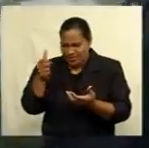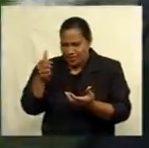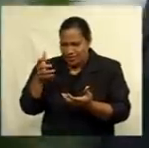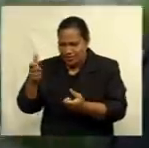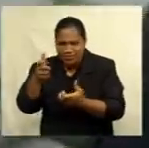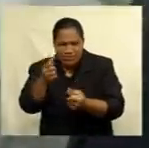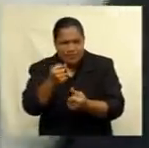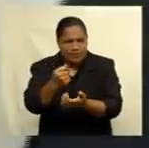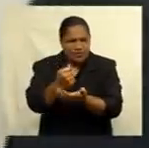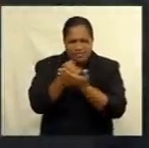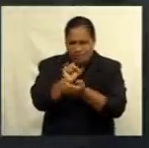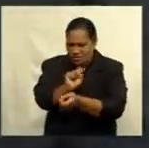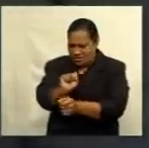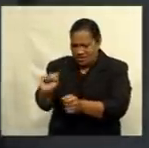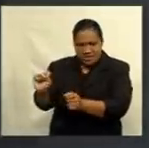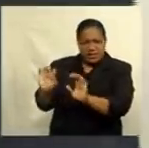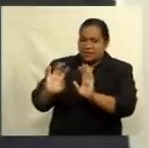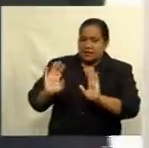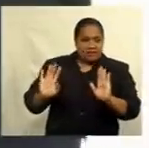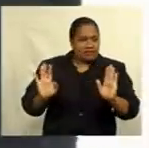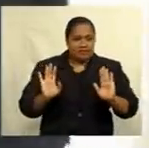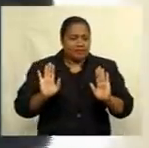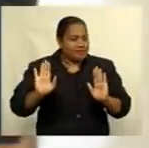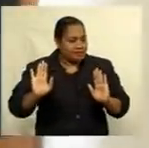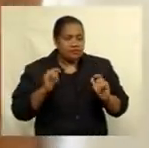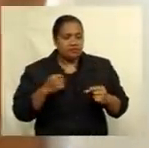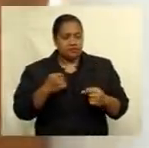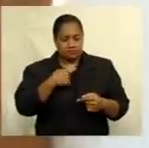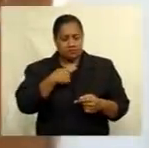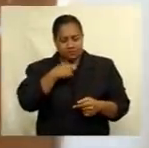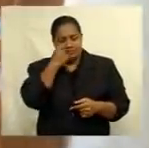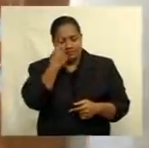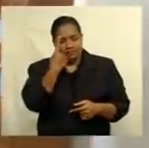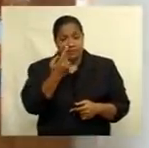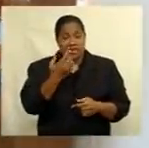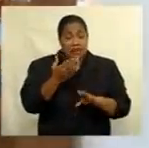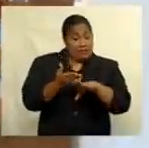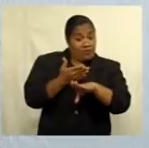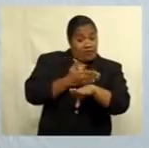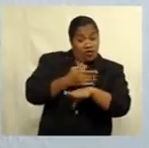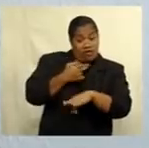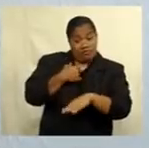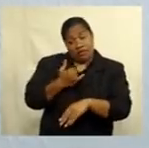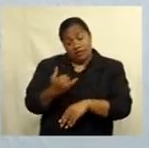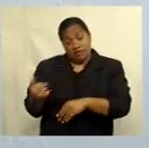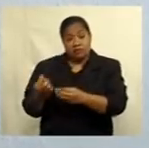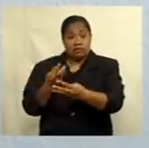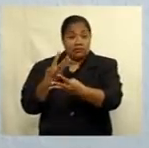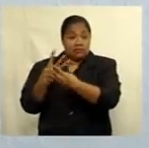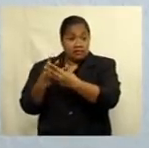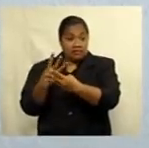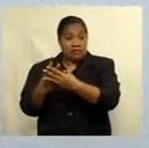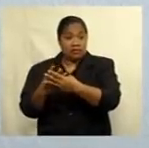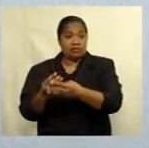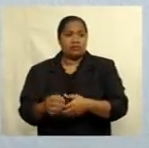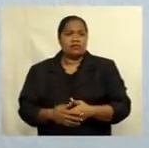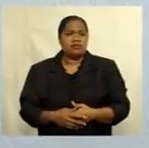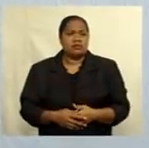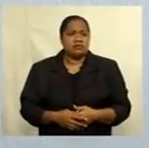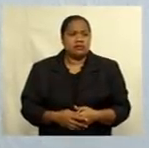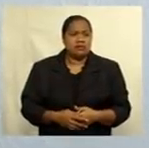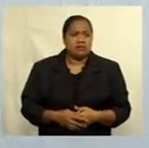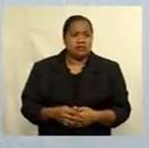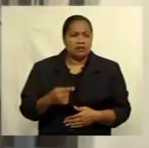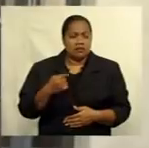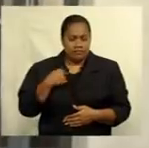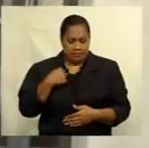some who have, before I left Soudelpa, had been sort of